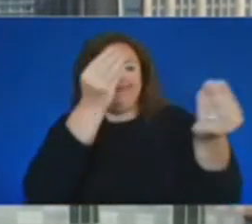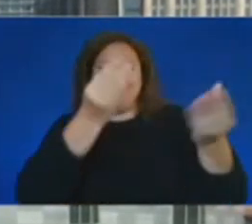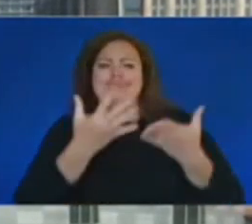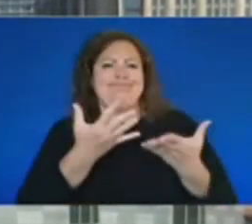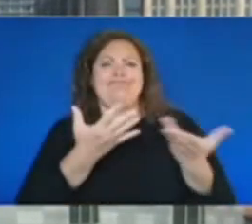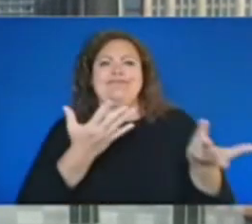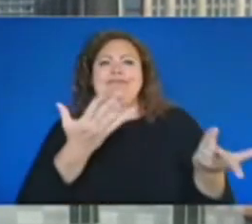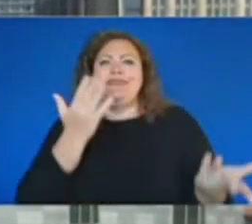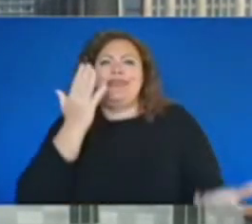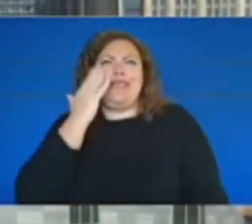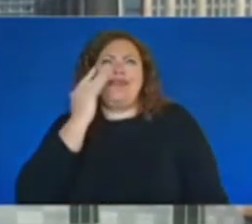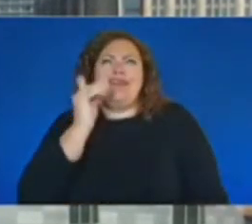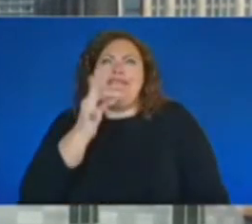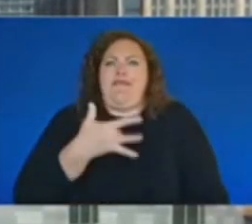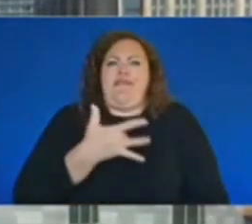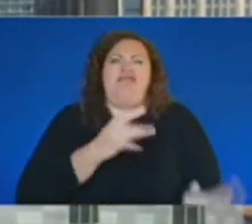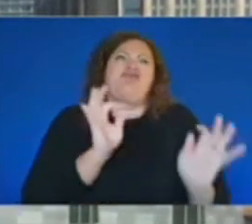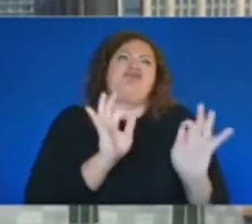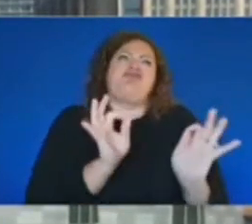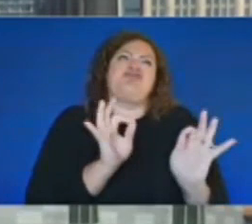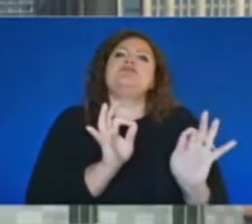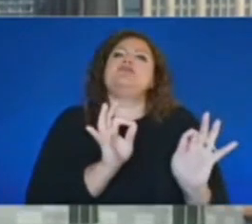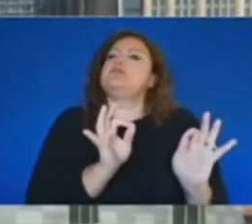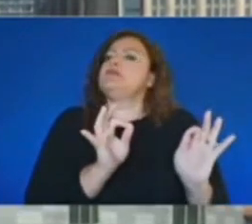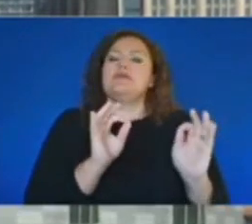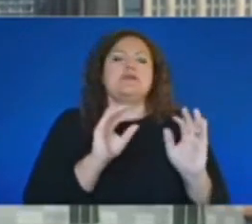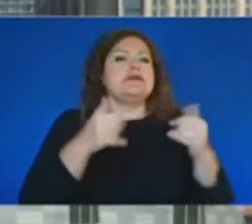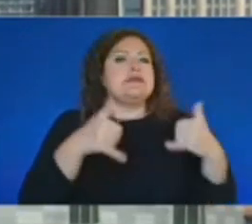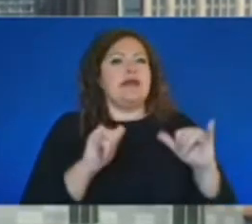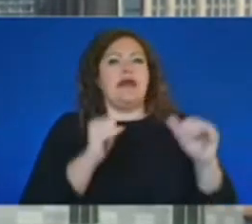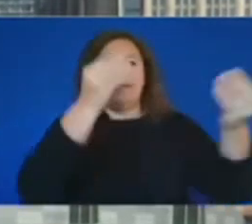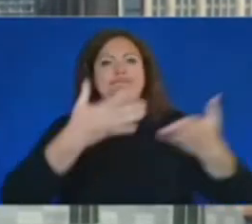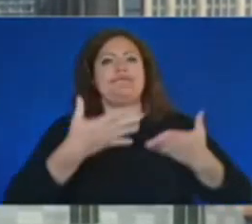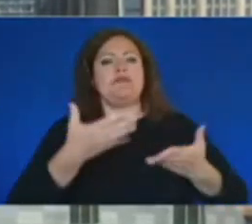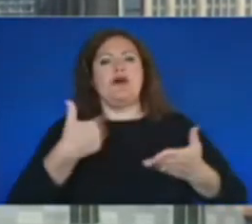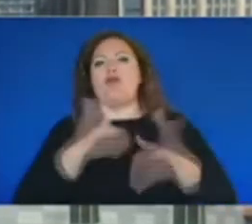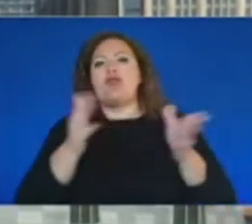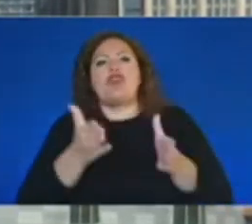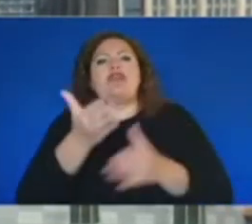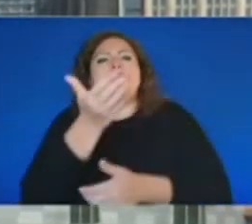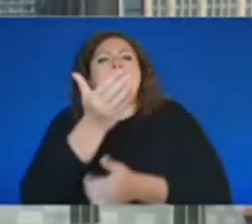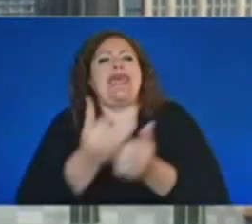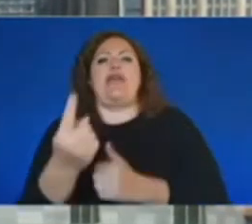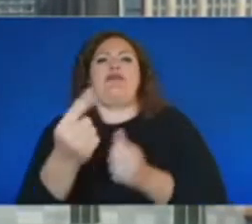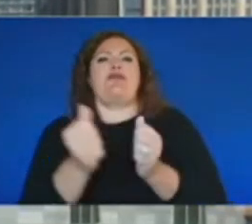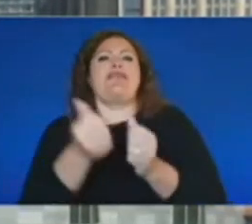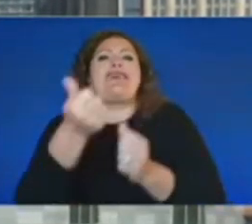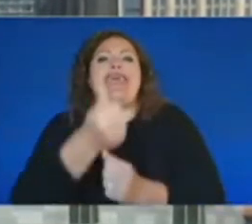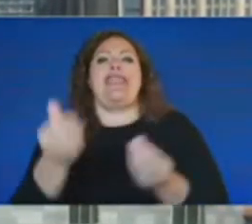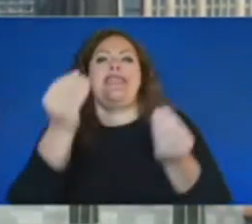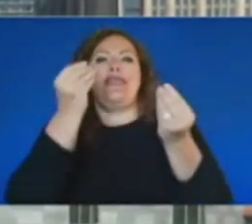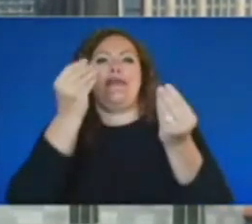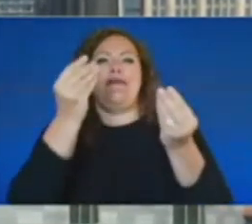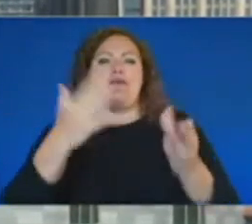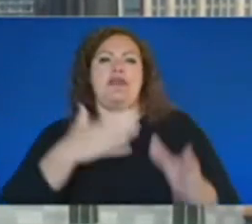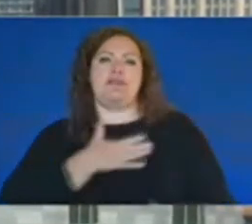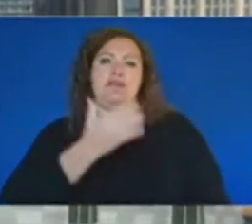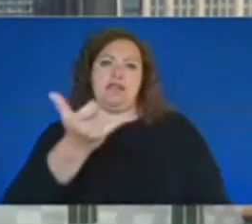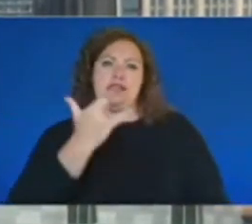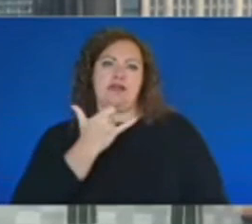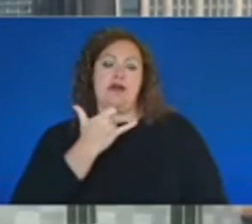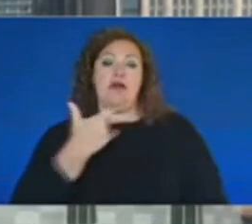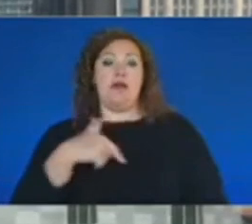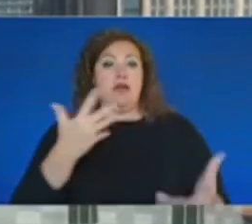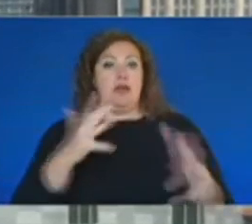And we really encourage anyone with any bit of information to please call us. Now, as we mentioned,